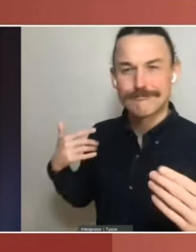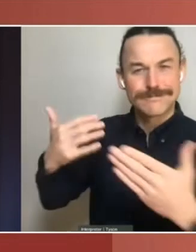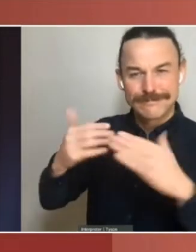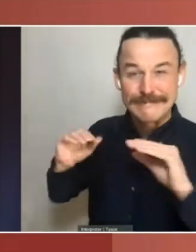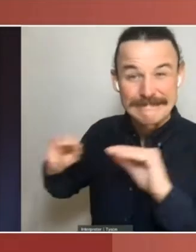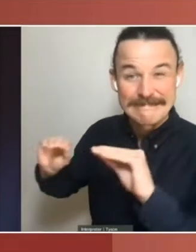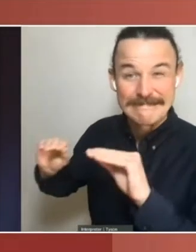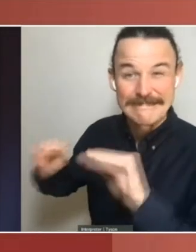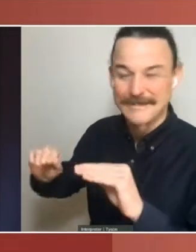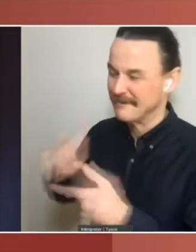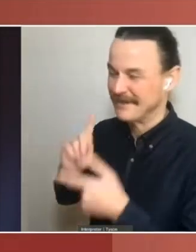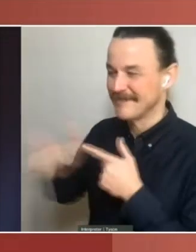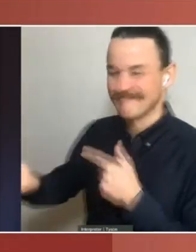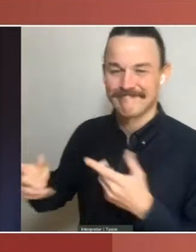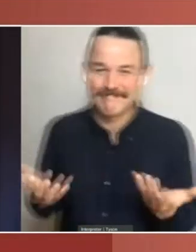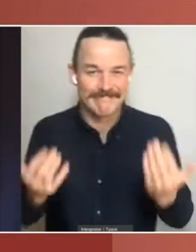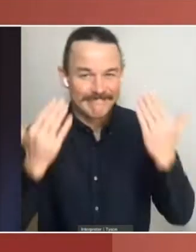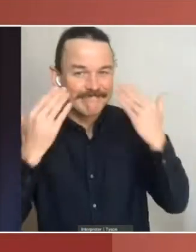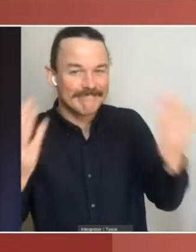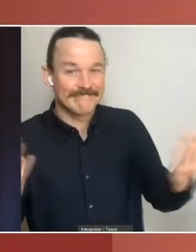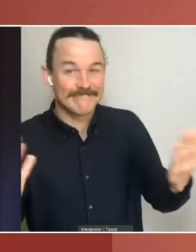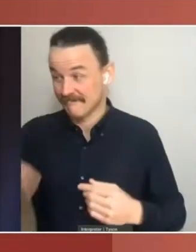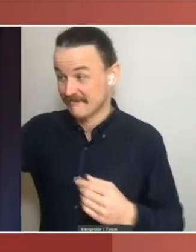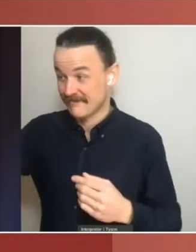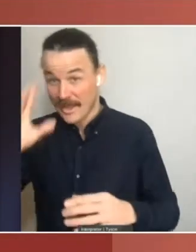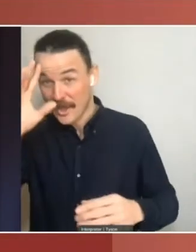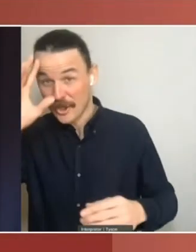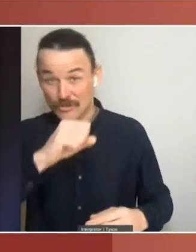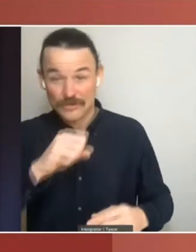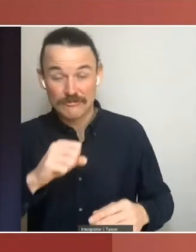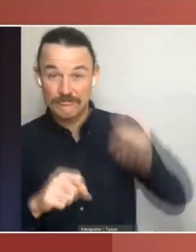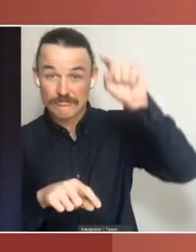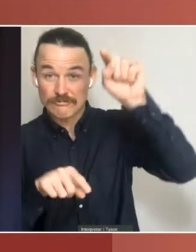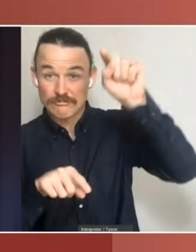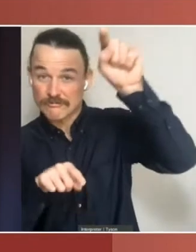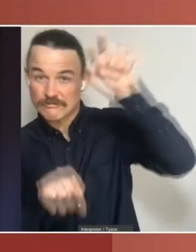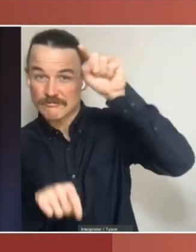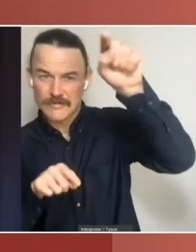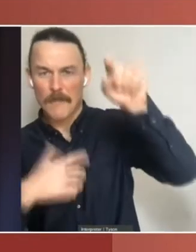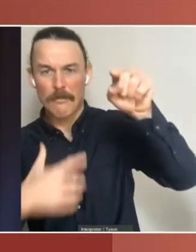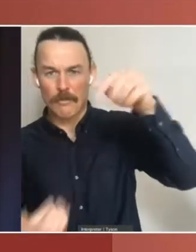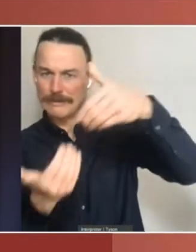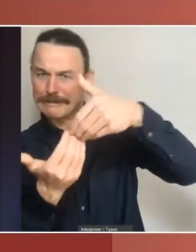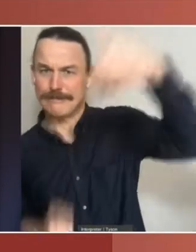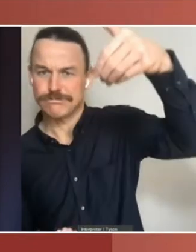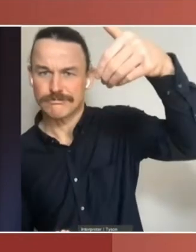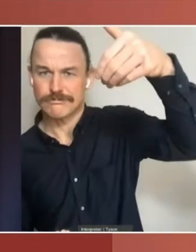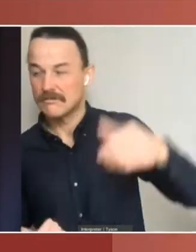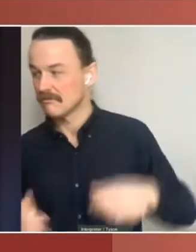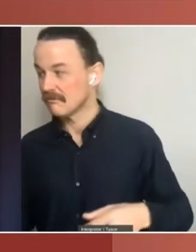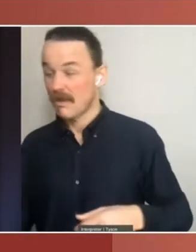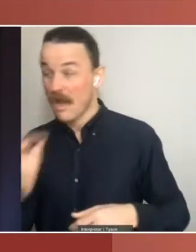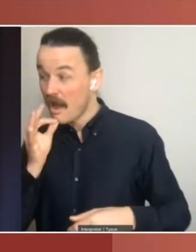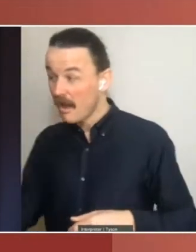Australians assumed that the two chambers were more distinct than they actually were. When asked if government ministers must come from the House of